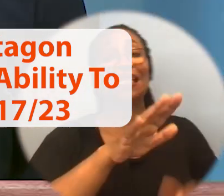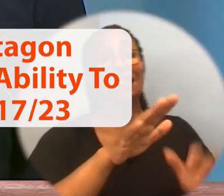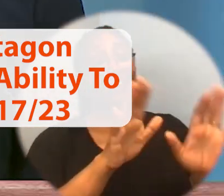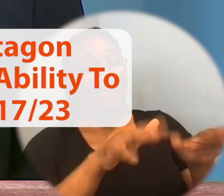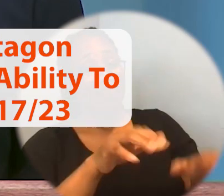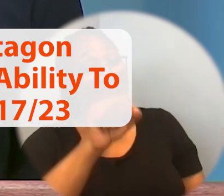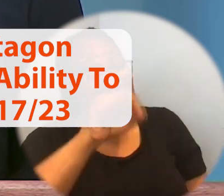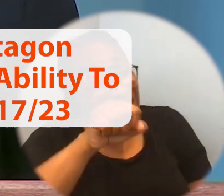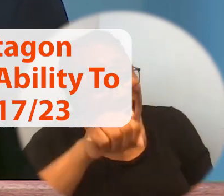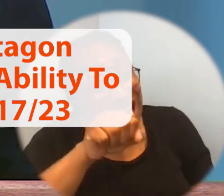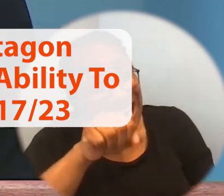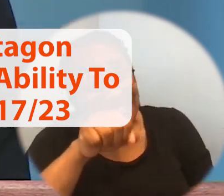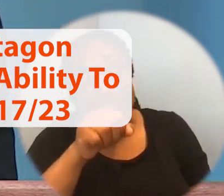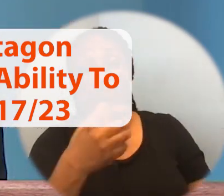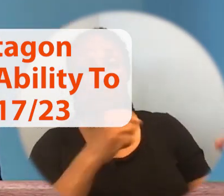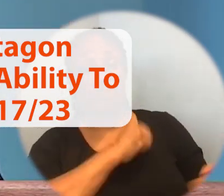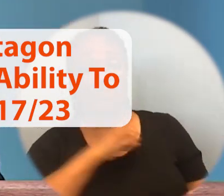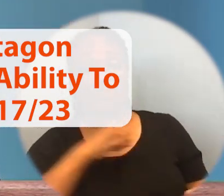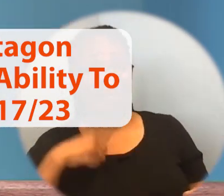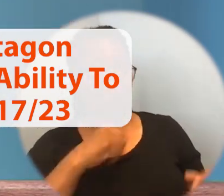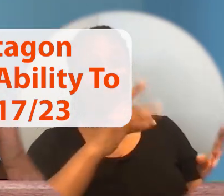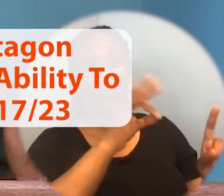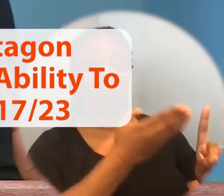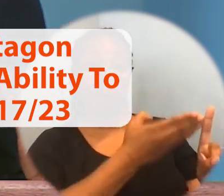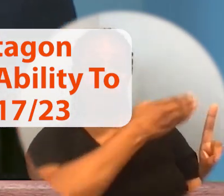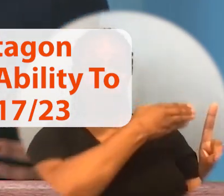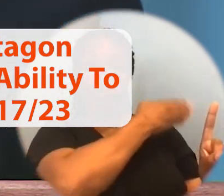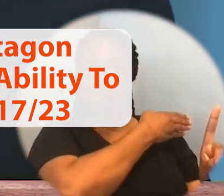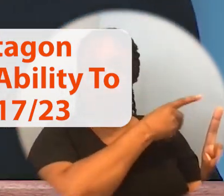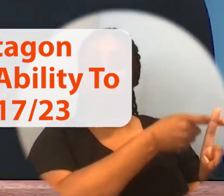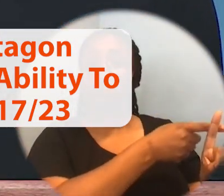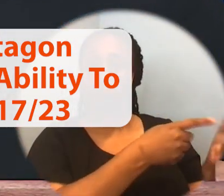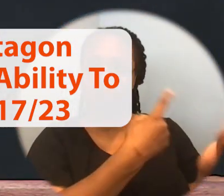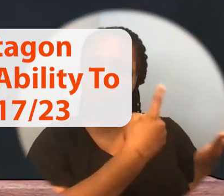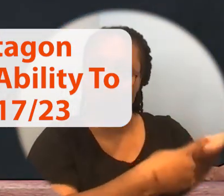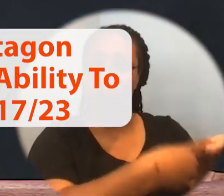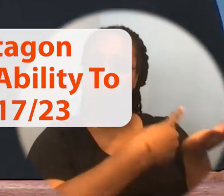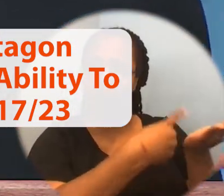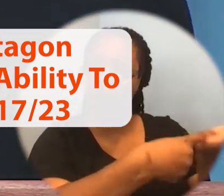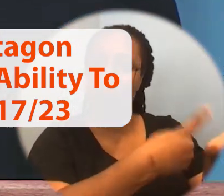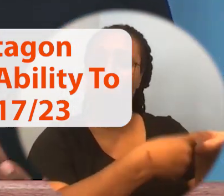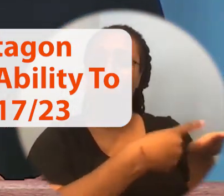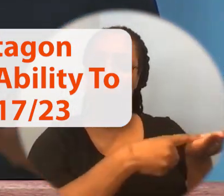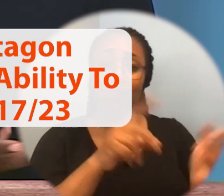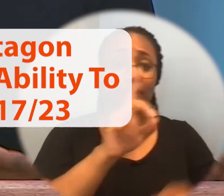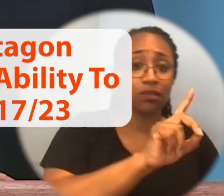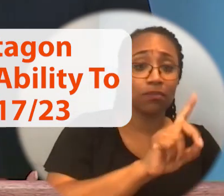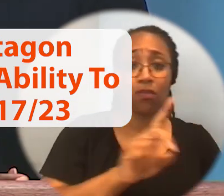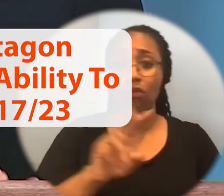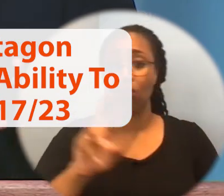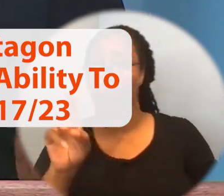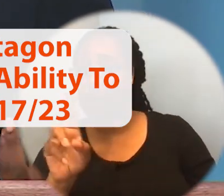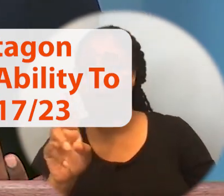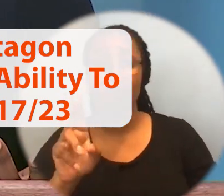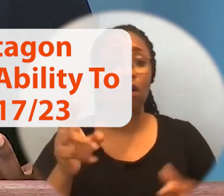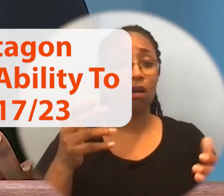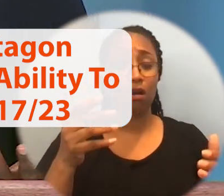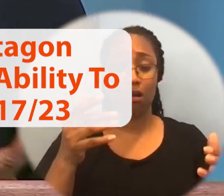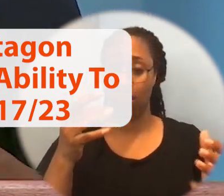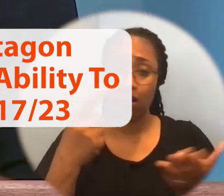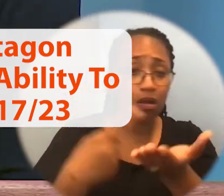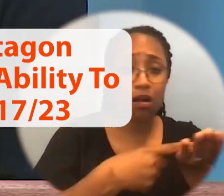senator continue to do something that has been done in the past in a historically bipartisan way? Why? Why make this political?